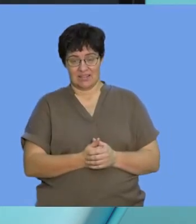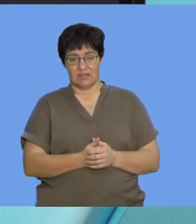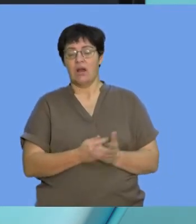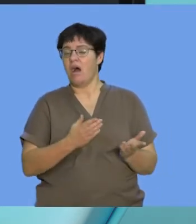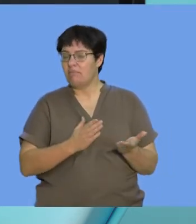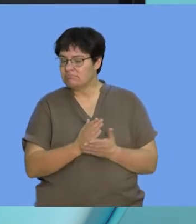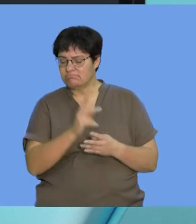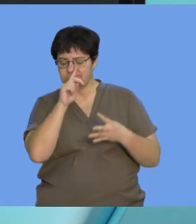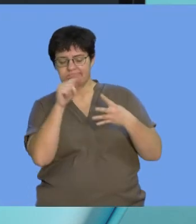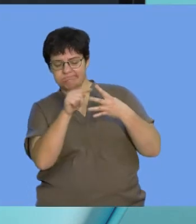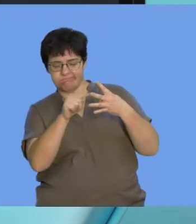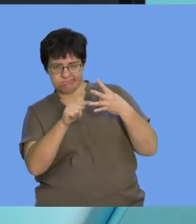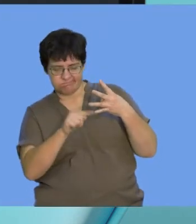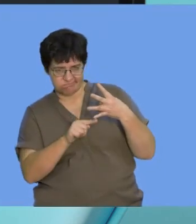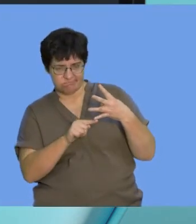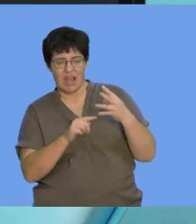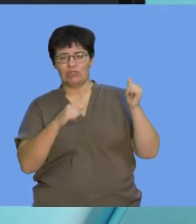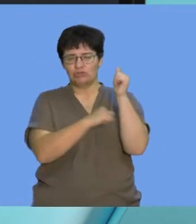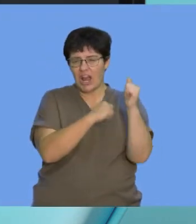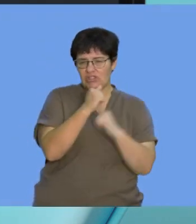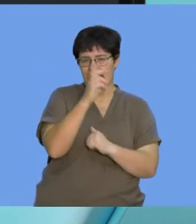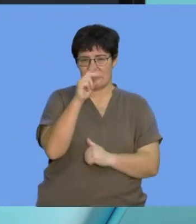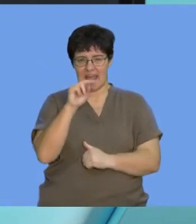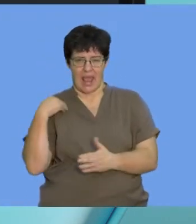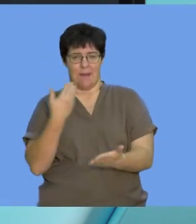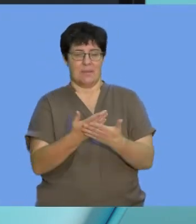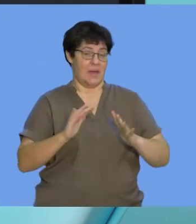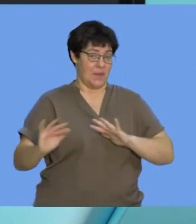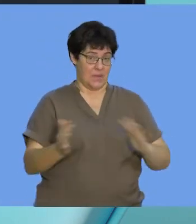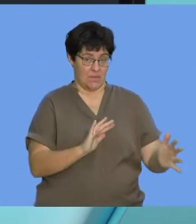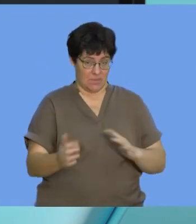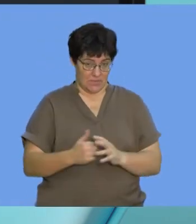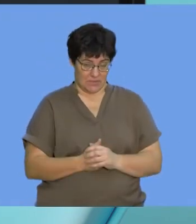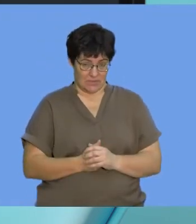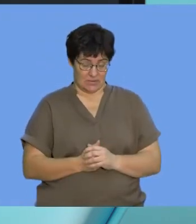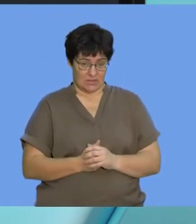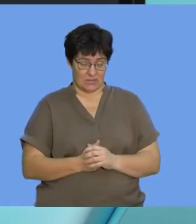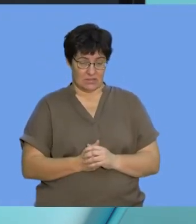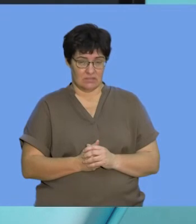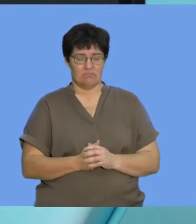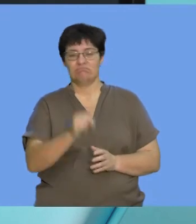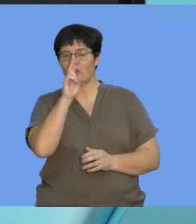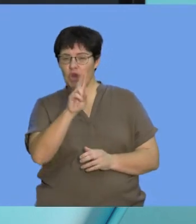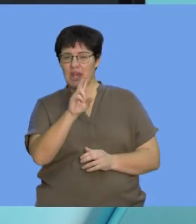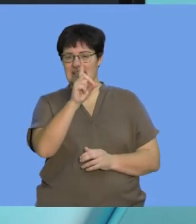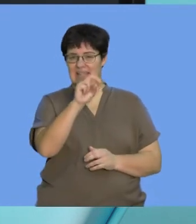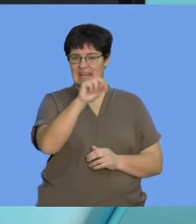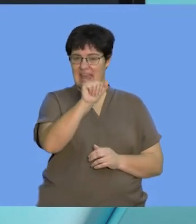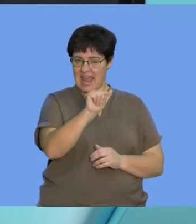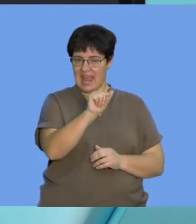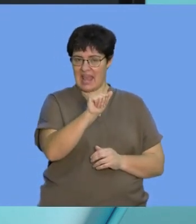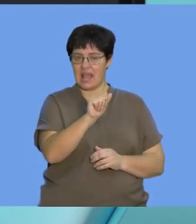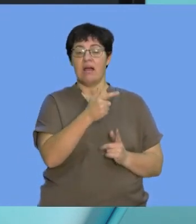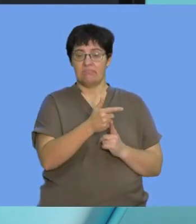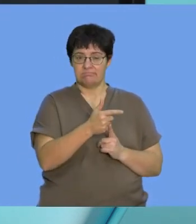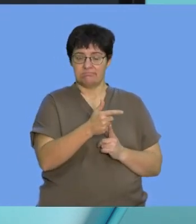looking at the application of the structure of DNA. In our lesson today, we've looked at DNA as a molecule that codes